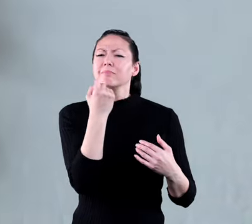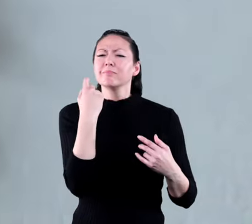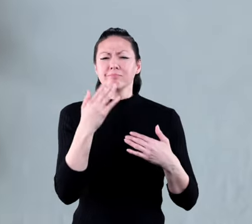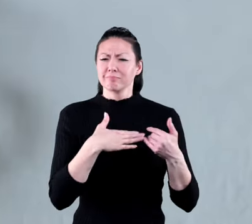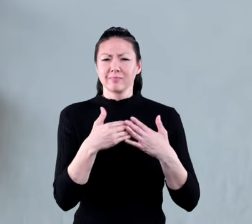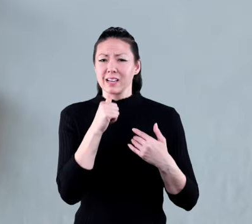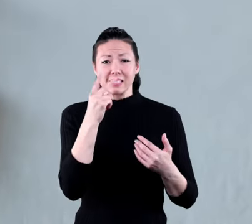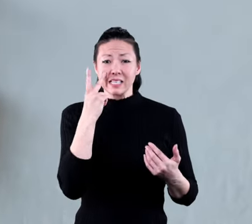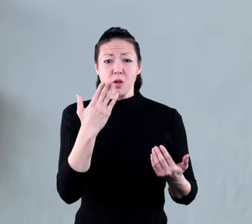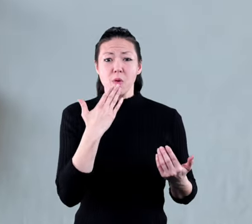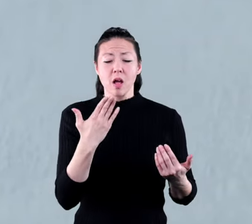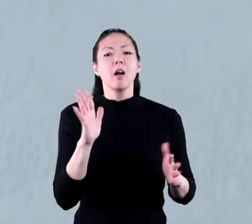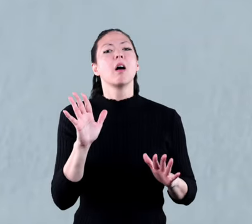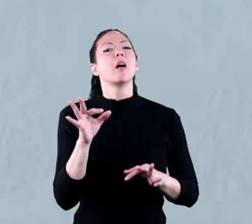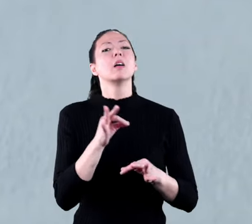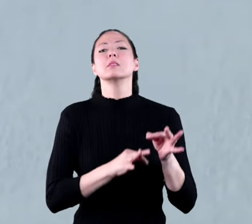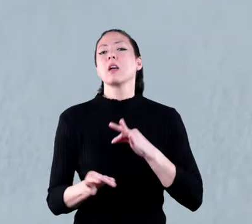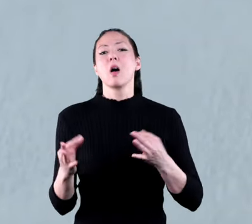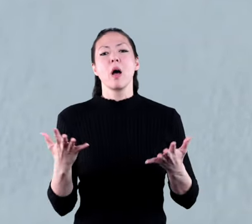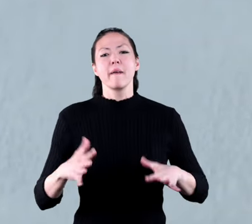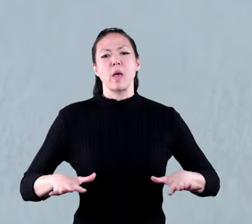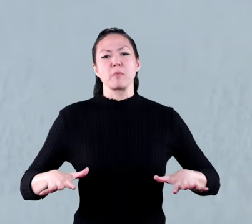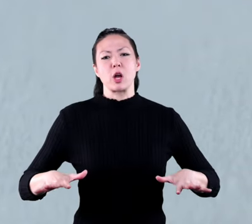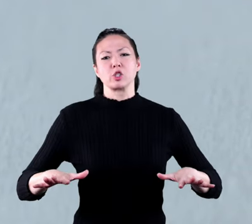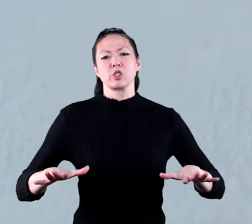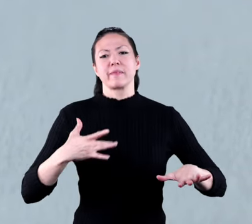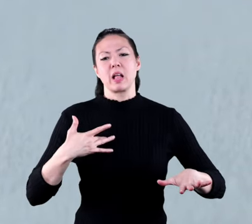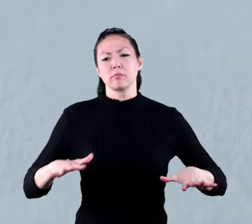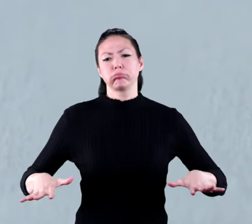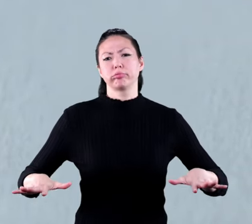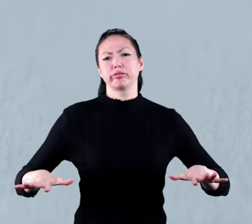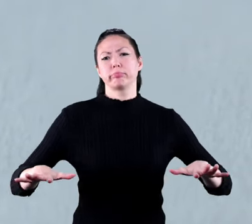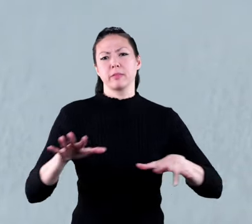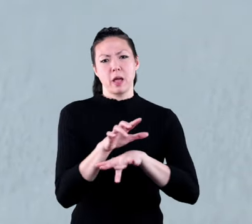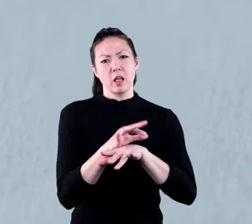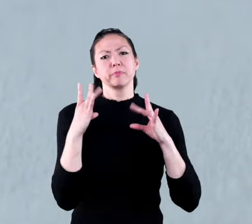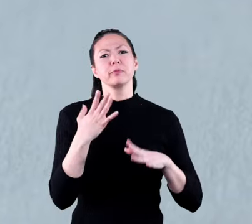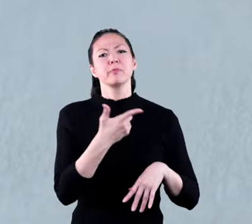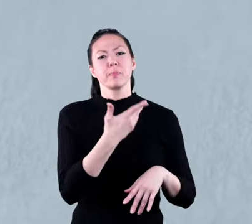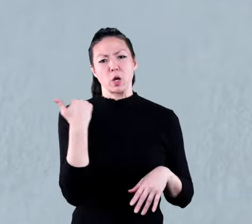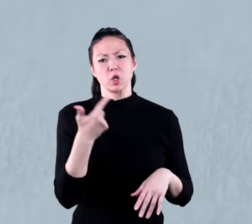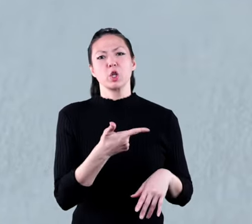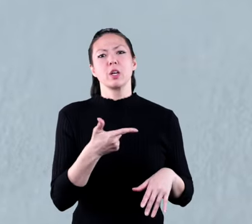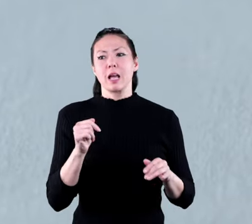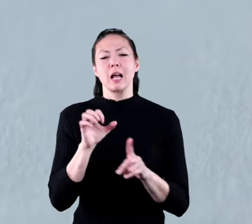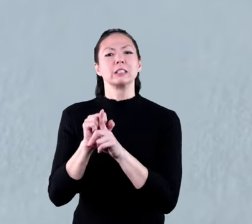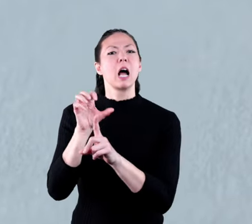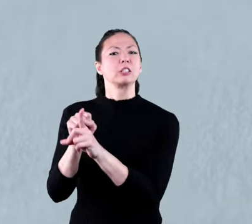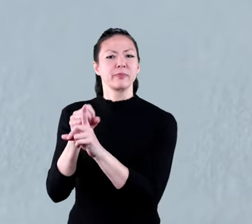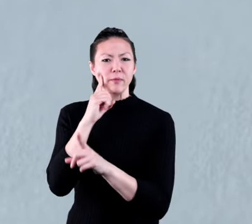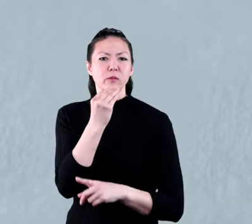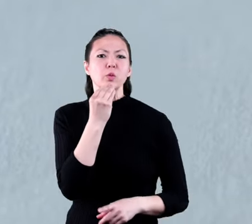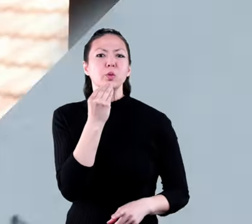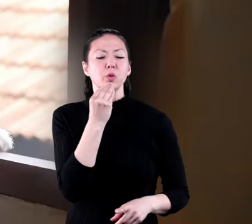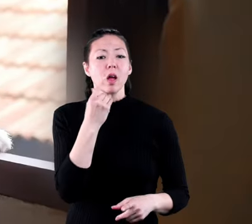they don't see well instead they rely more on touch and vibrations to catch their prey